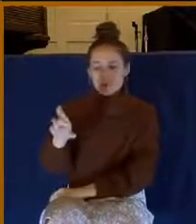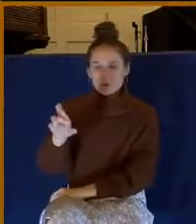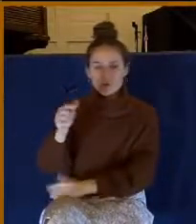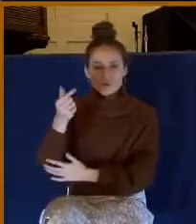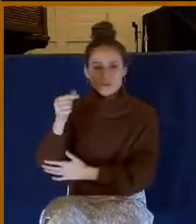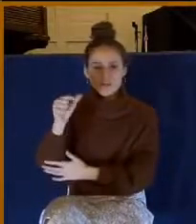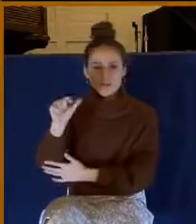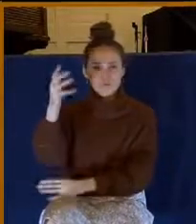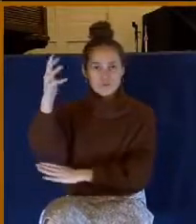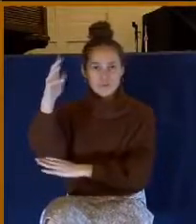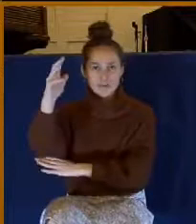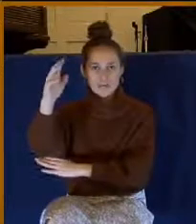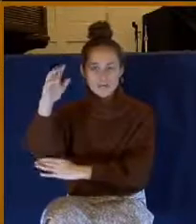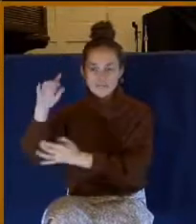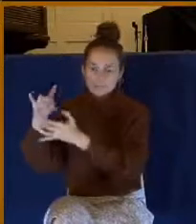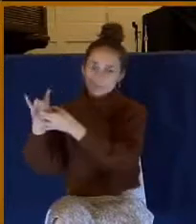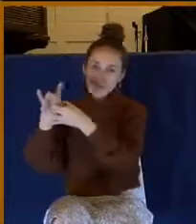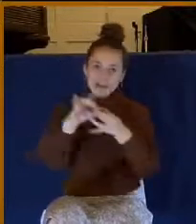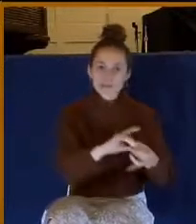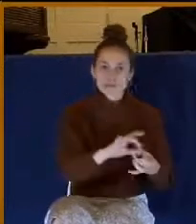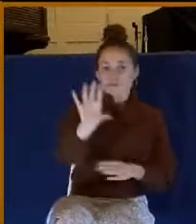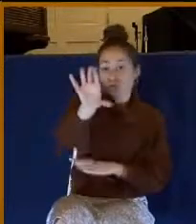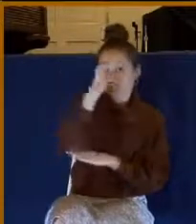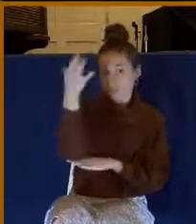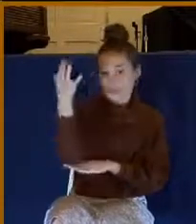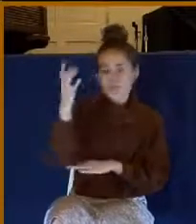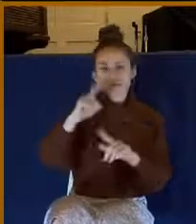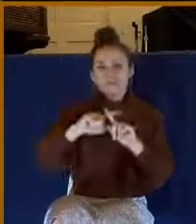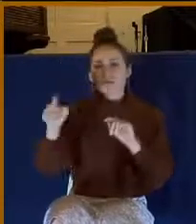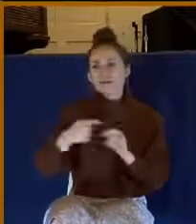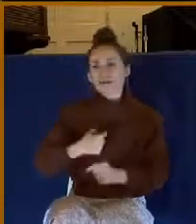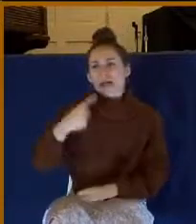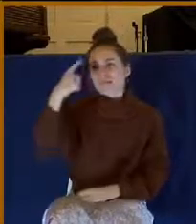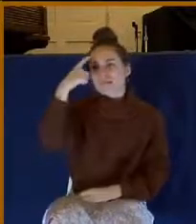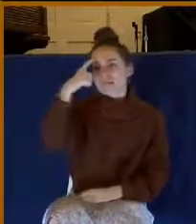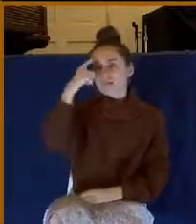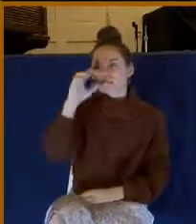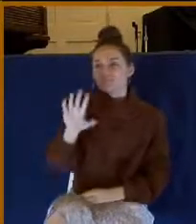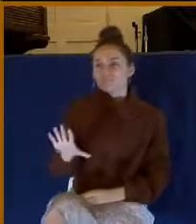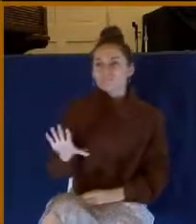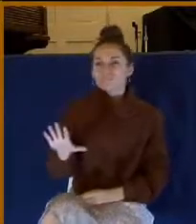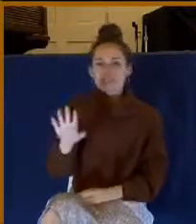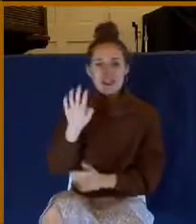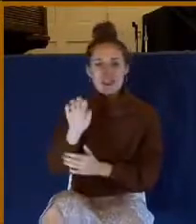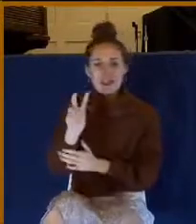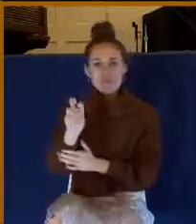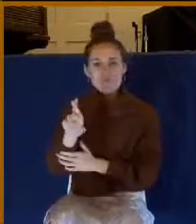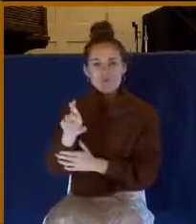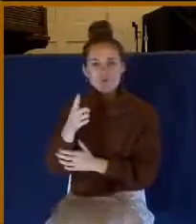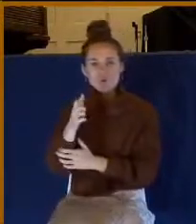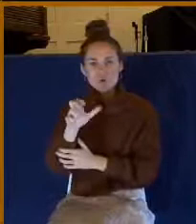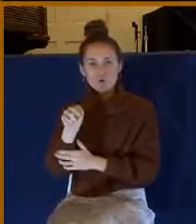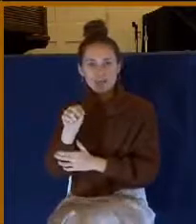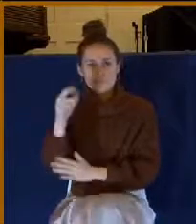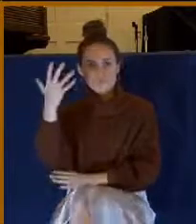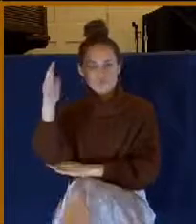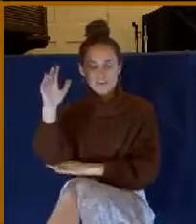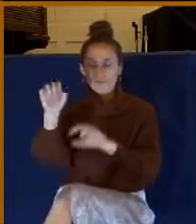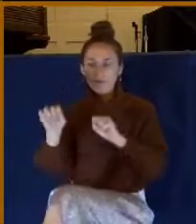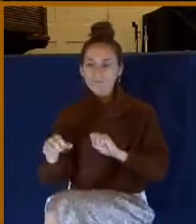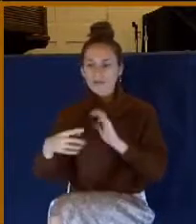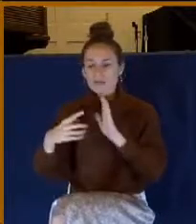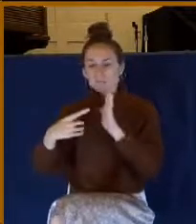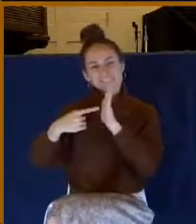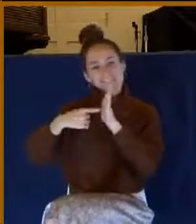Christmas. But, you know, I think really in a way it can be the symbol of Thanksgiving.